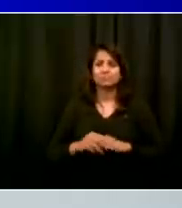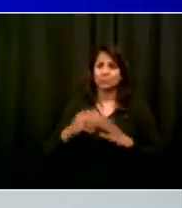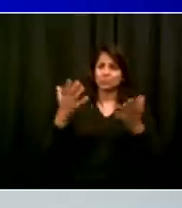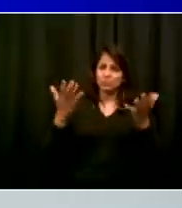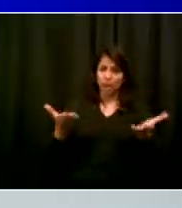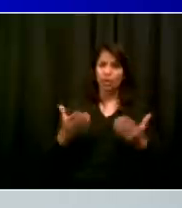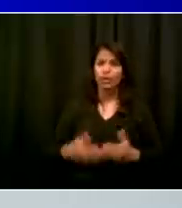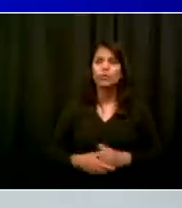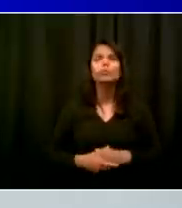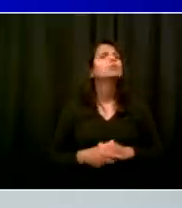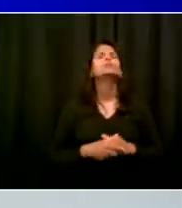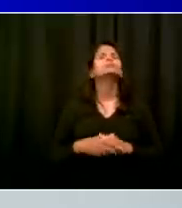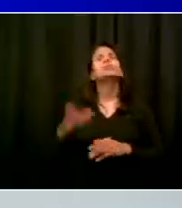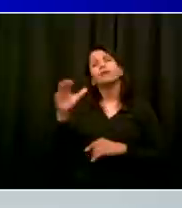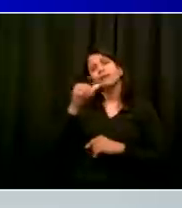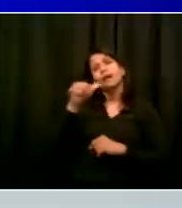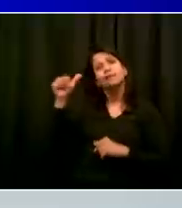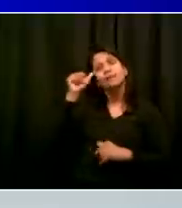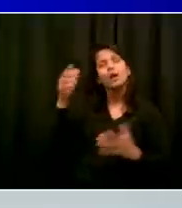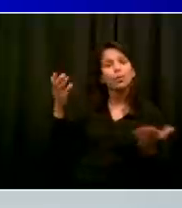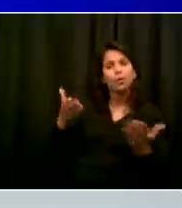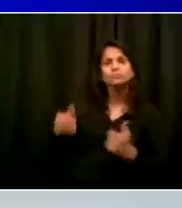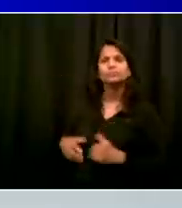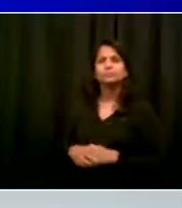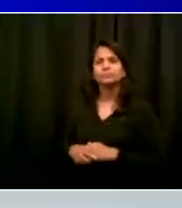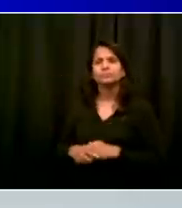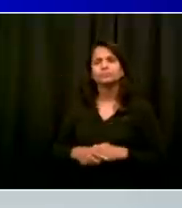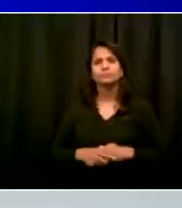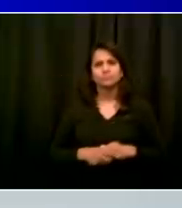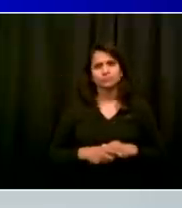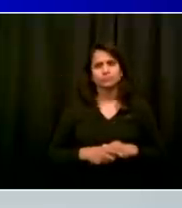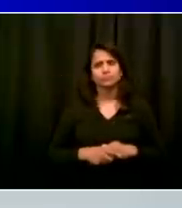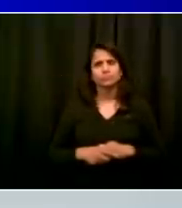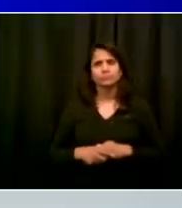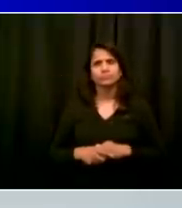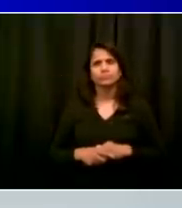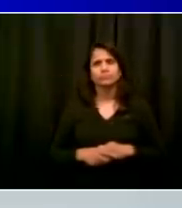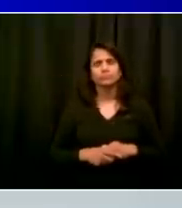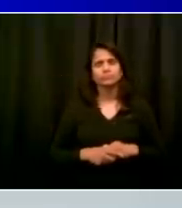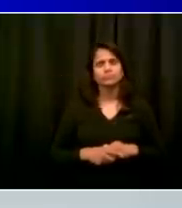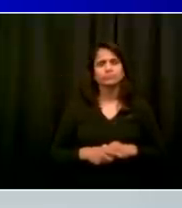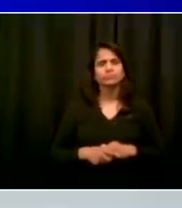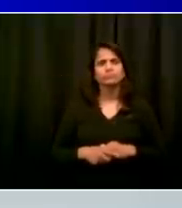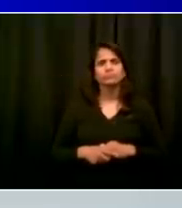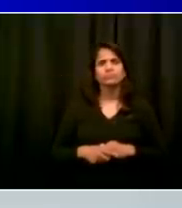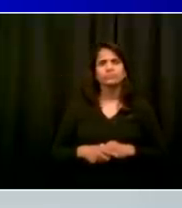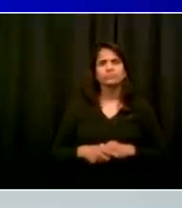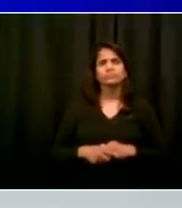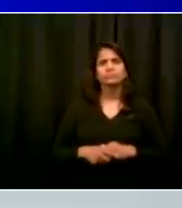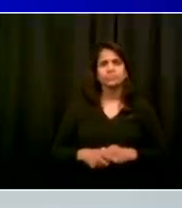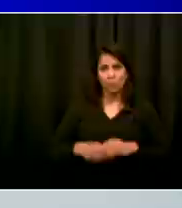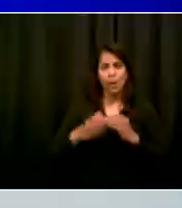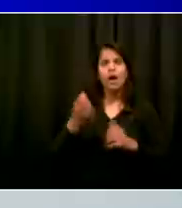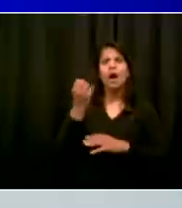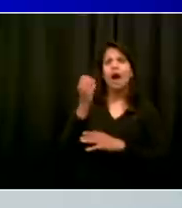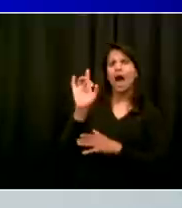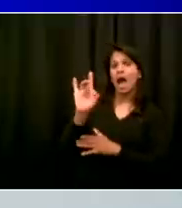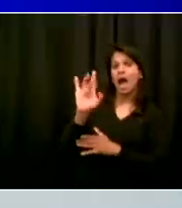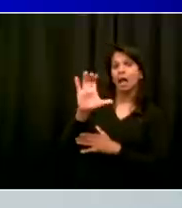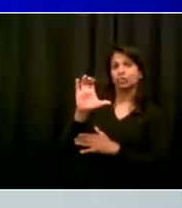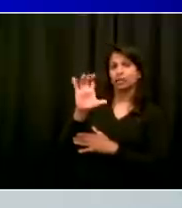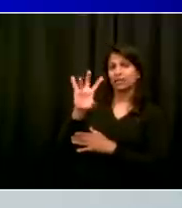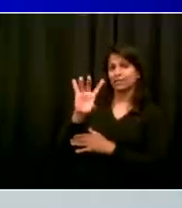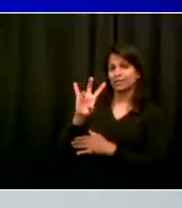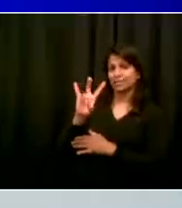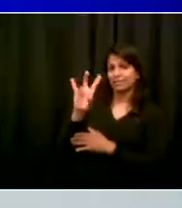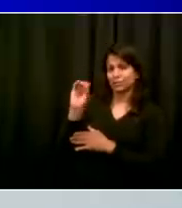step forward because we had, as of yesterday, 870 schools open in New York City. So we went